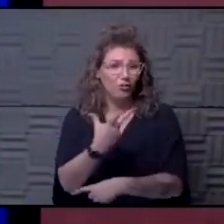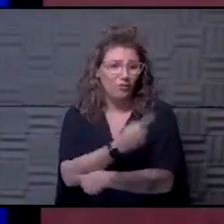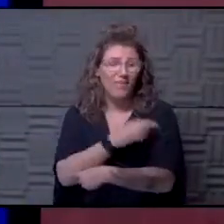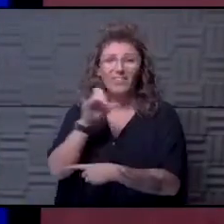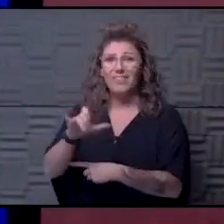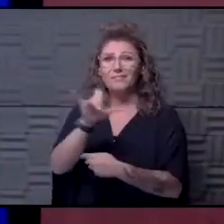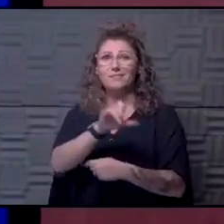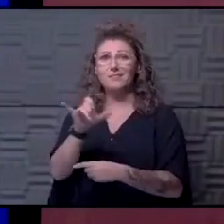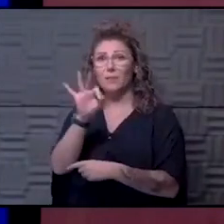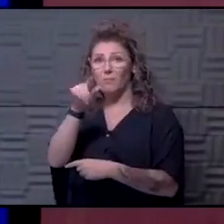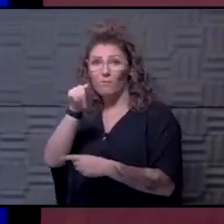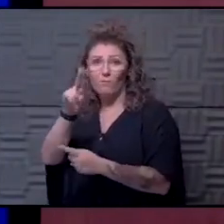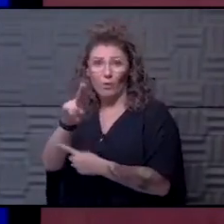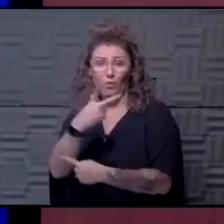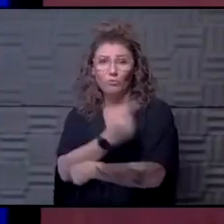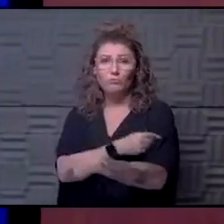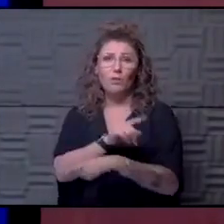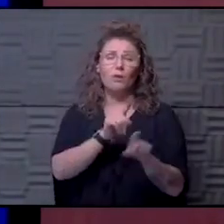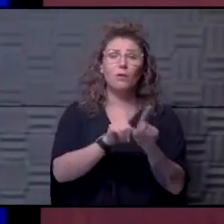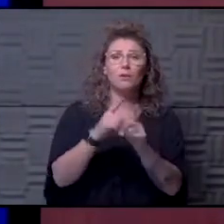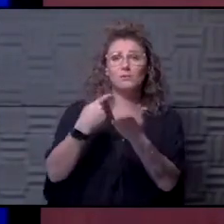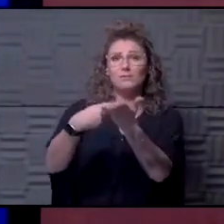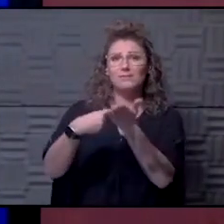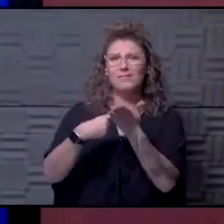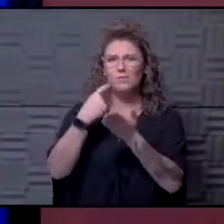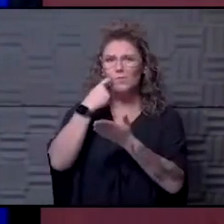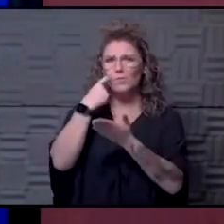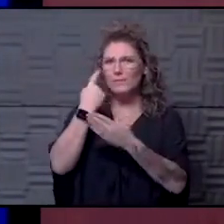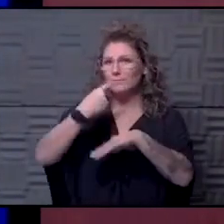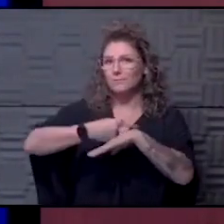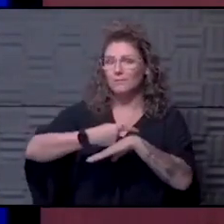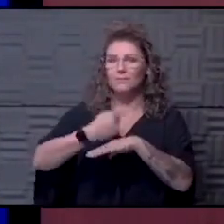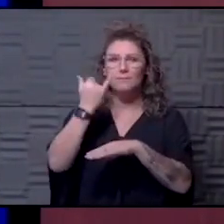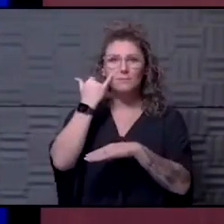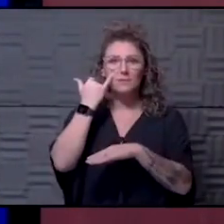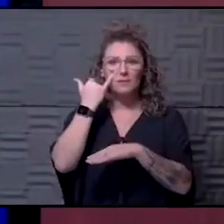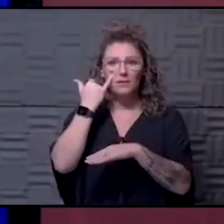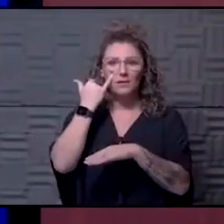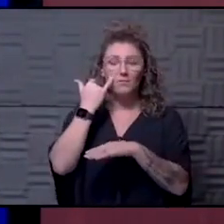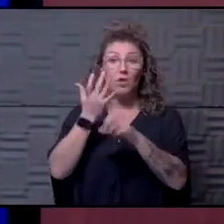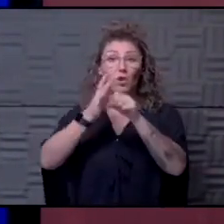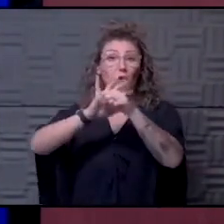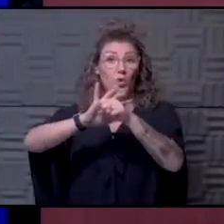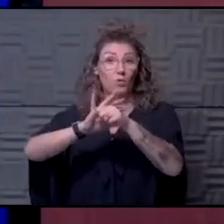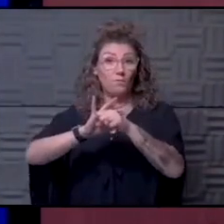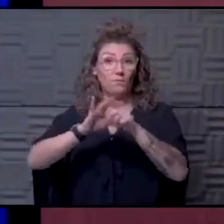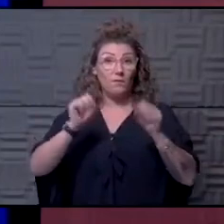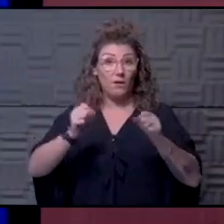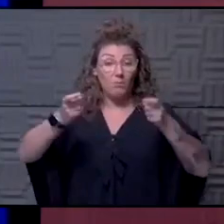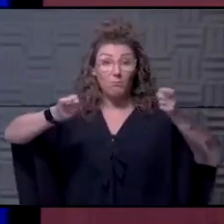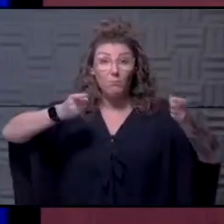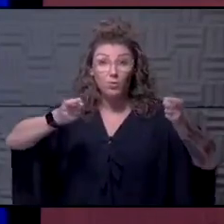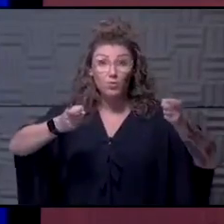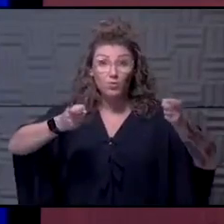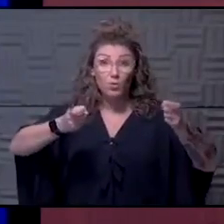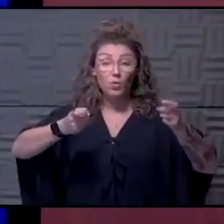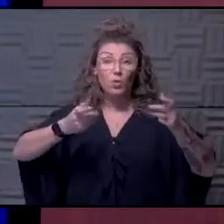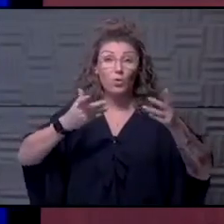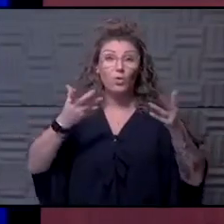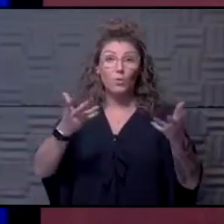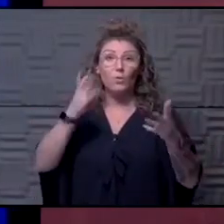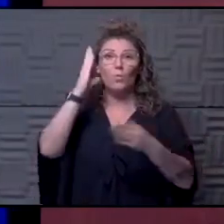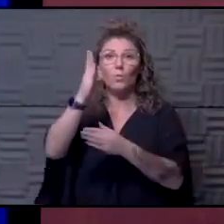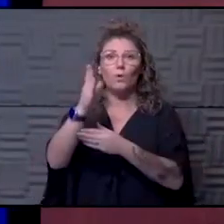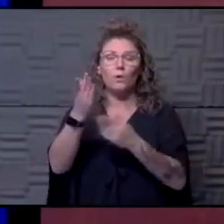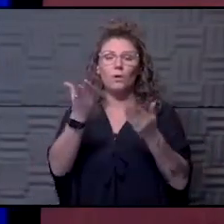Yeah. You know, there's also some discussion in last few days about if we get COVID under control, then what will happen is it'll become